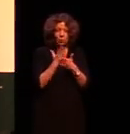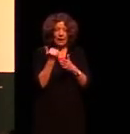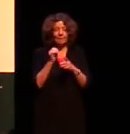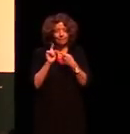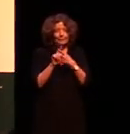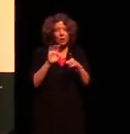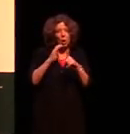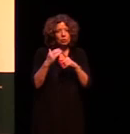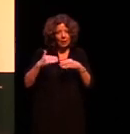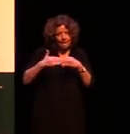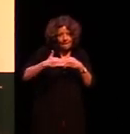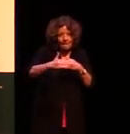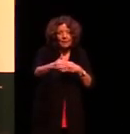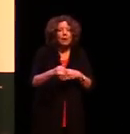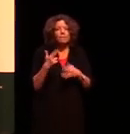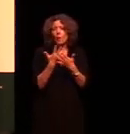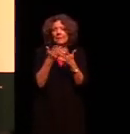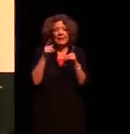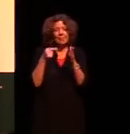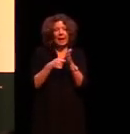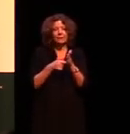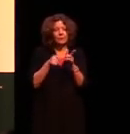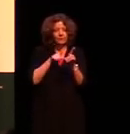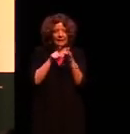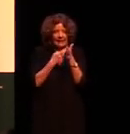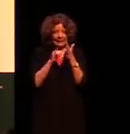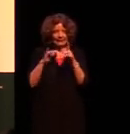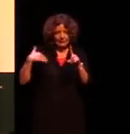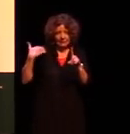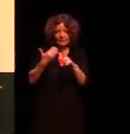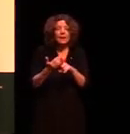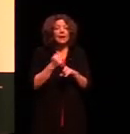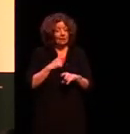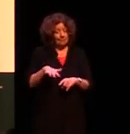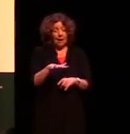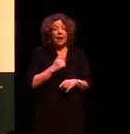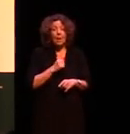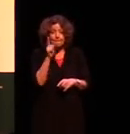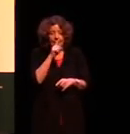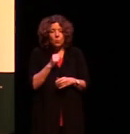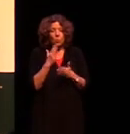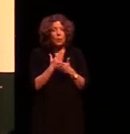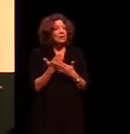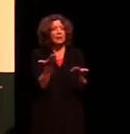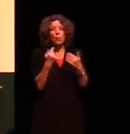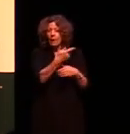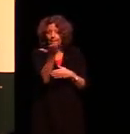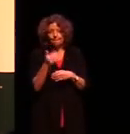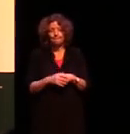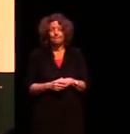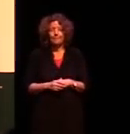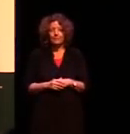that has extended for thousands of years. In the language of our people, we welcome you to Darak lands.